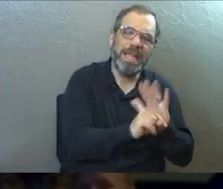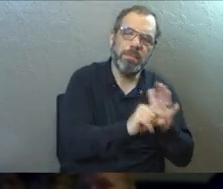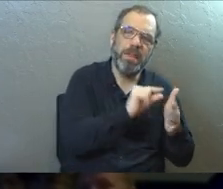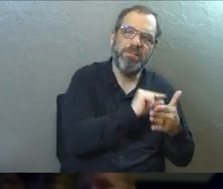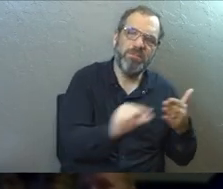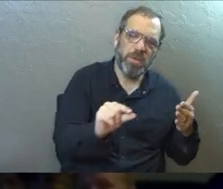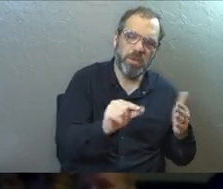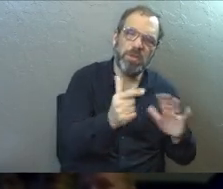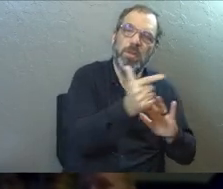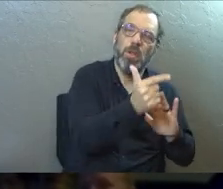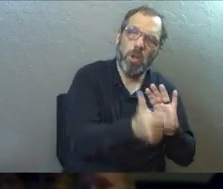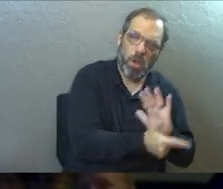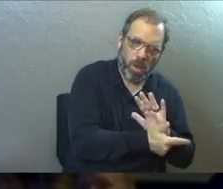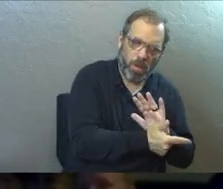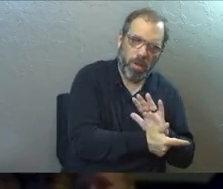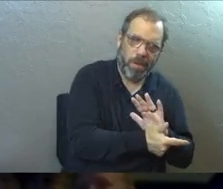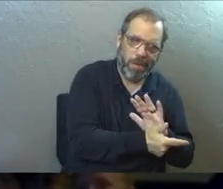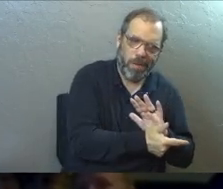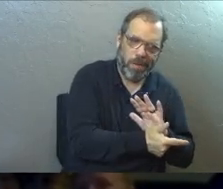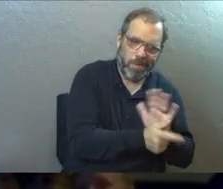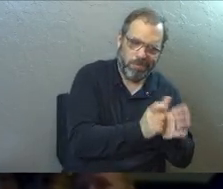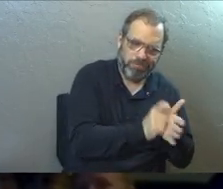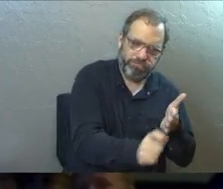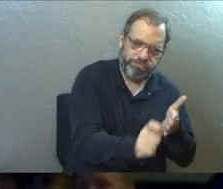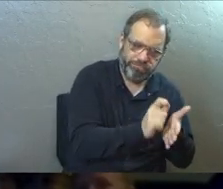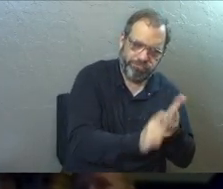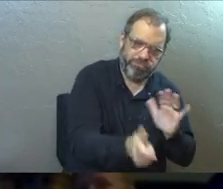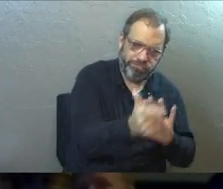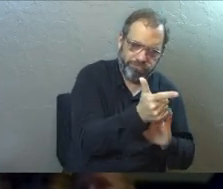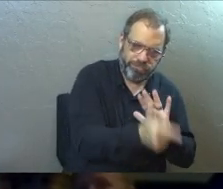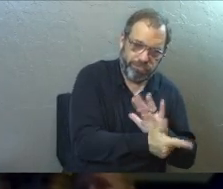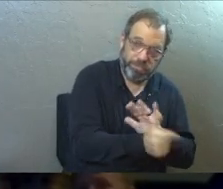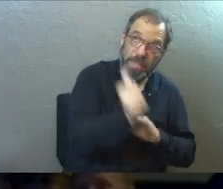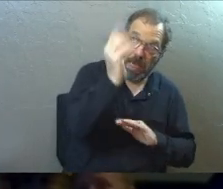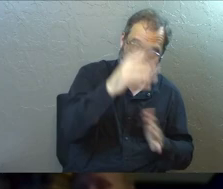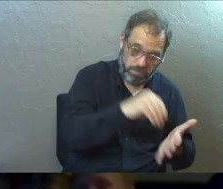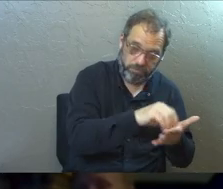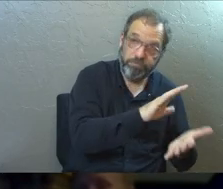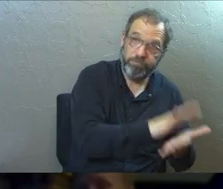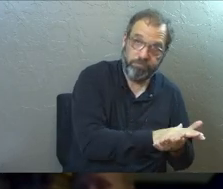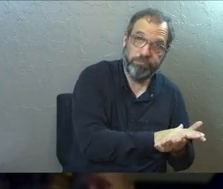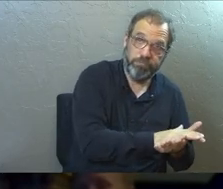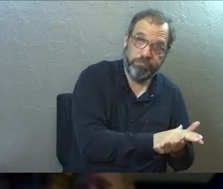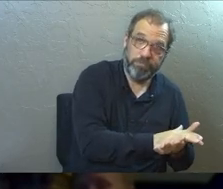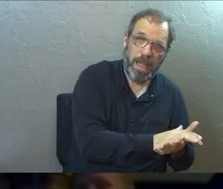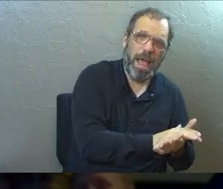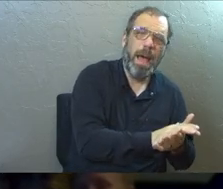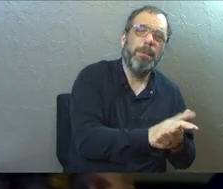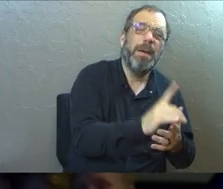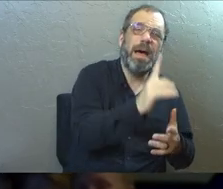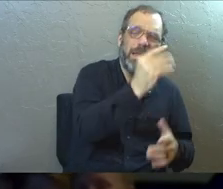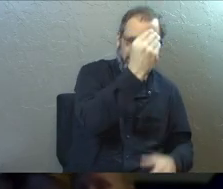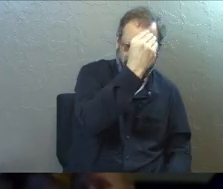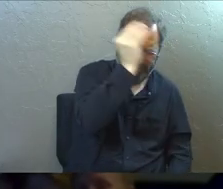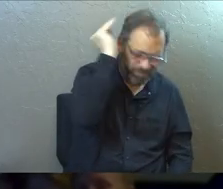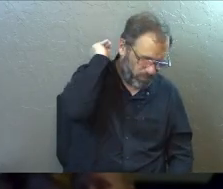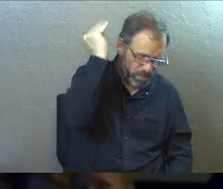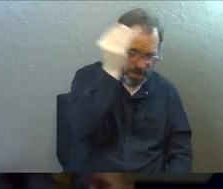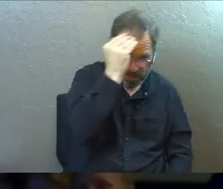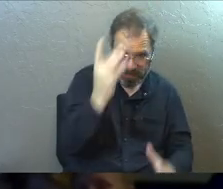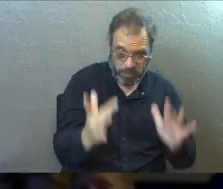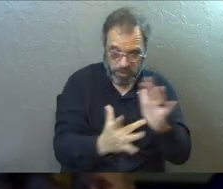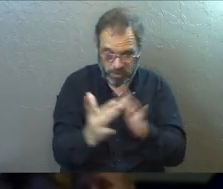part of the Old Testament law that had been written in that law by God. But you've got to keep in mind, when Jesus